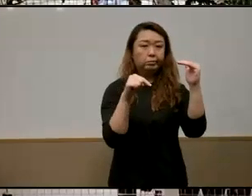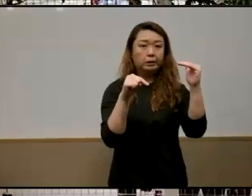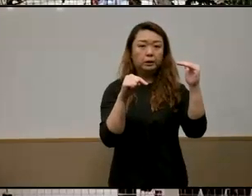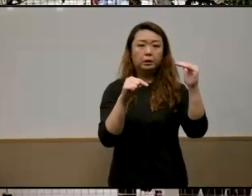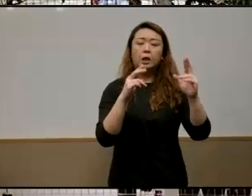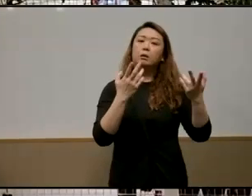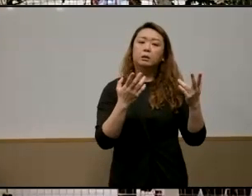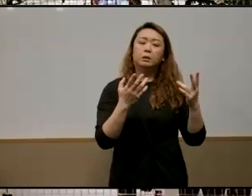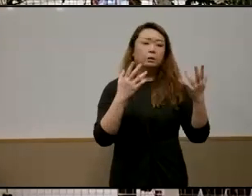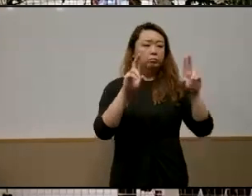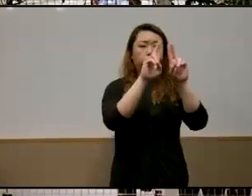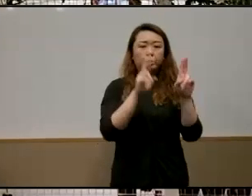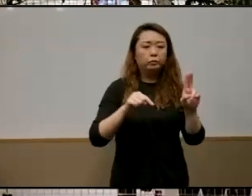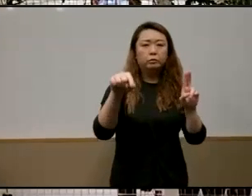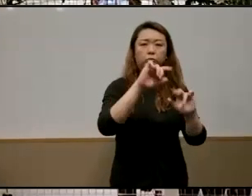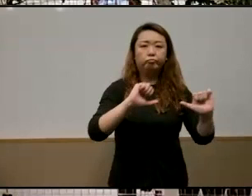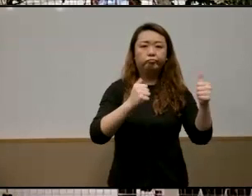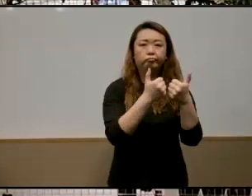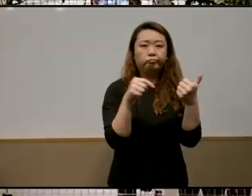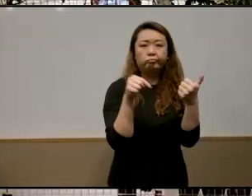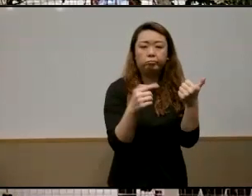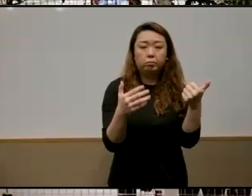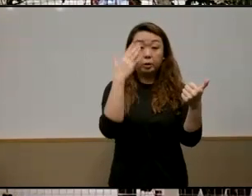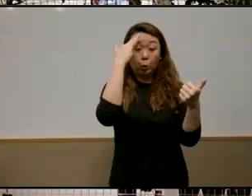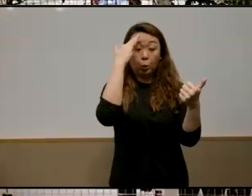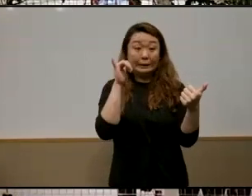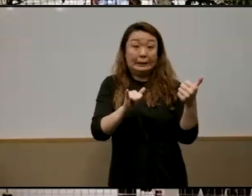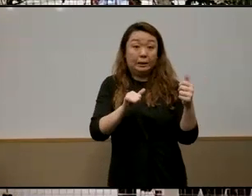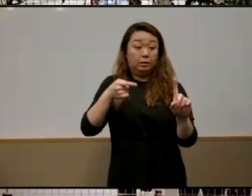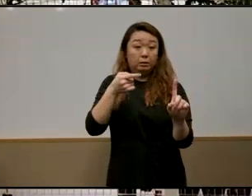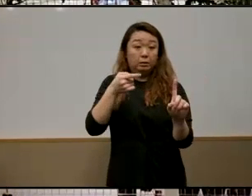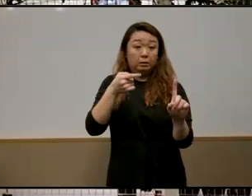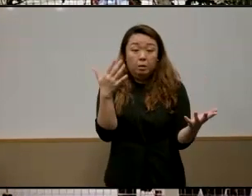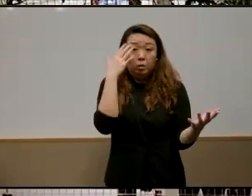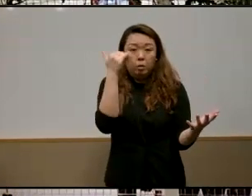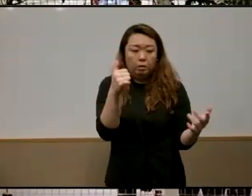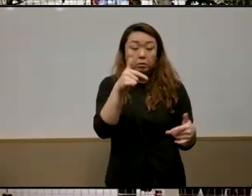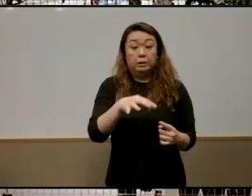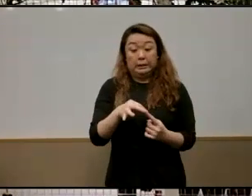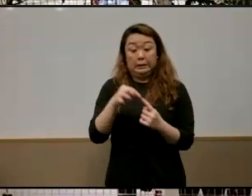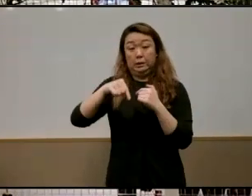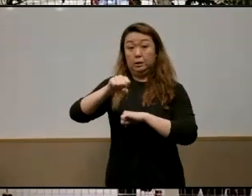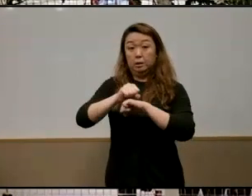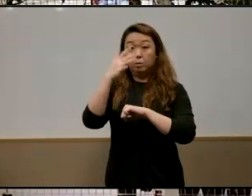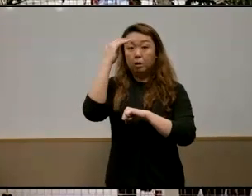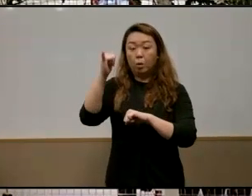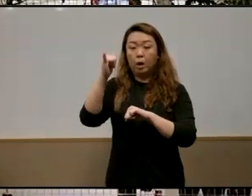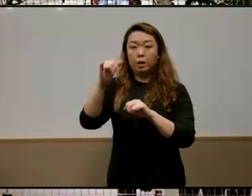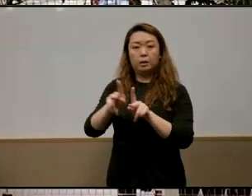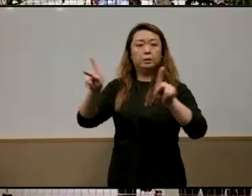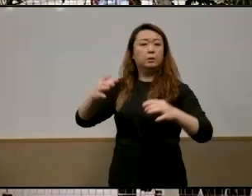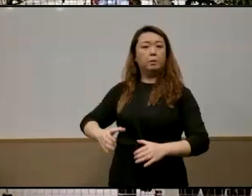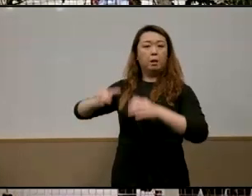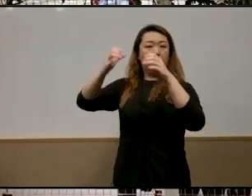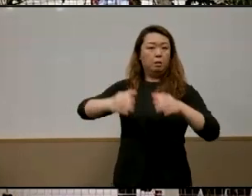and there are a wide range of reasons why why that's the case but one reason unique to singapore is public housing so by the late